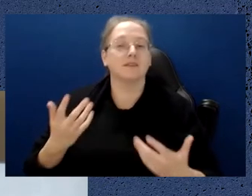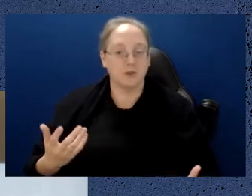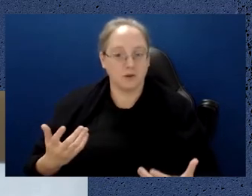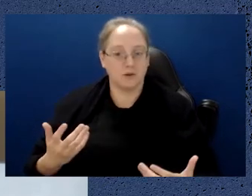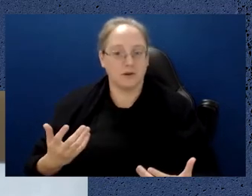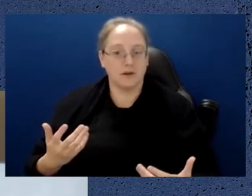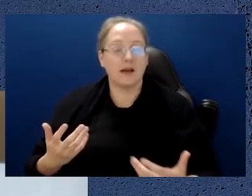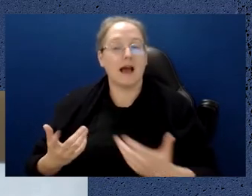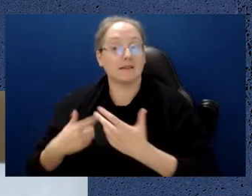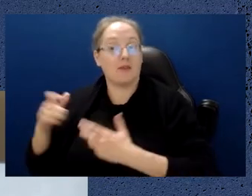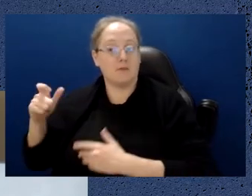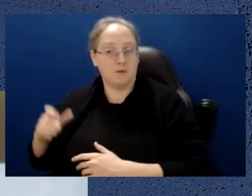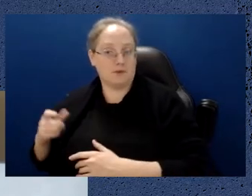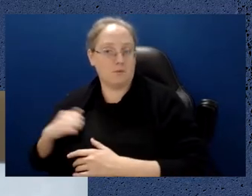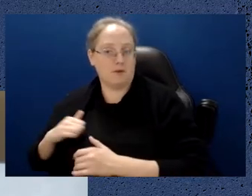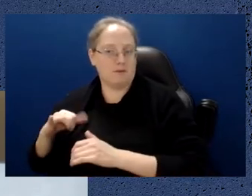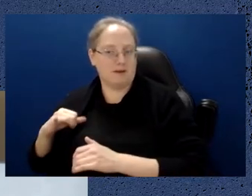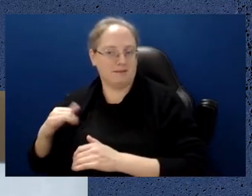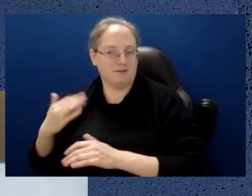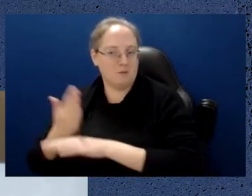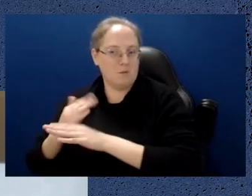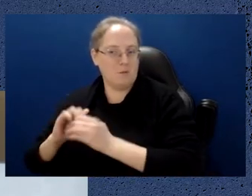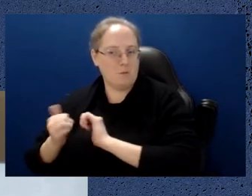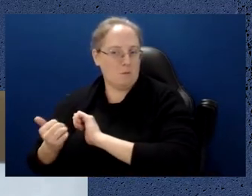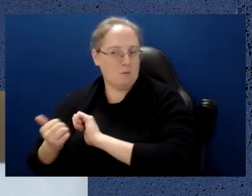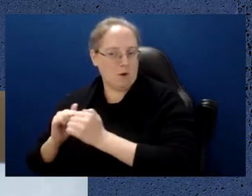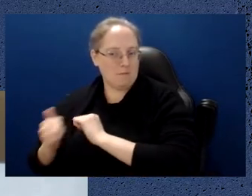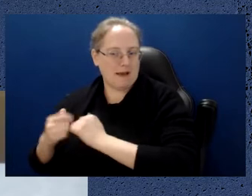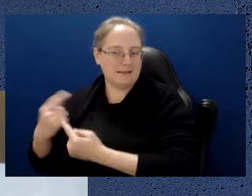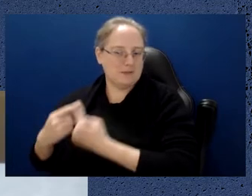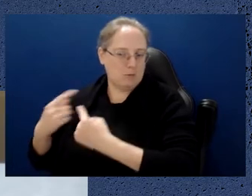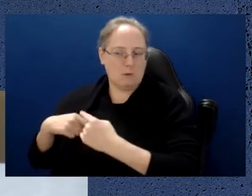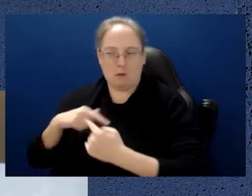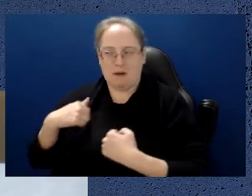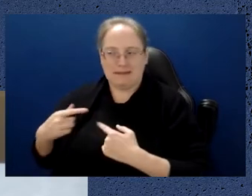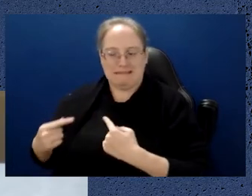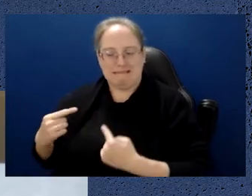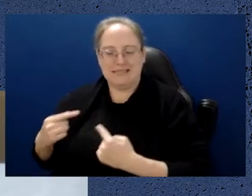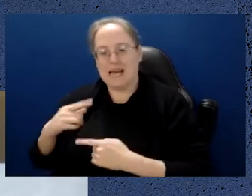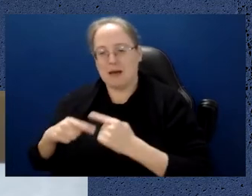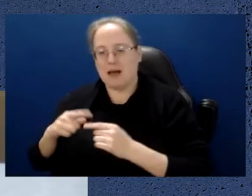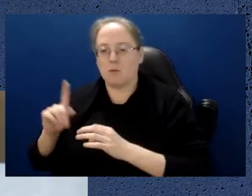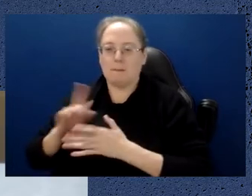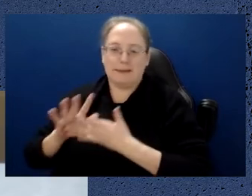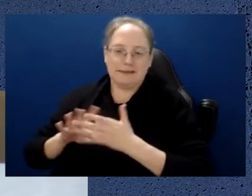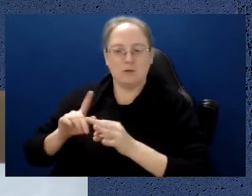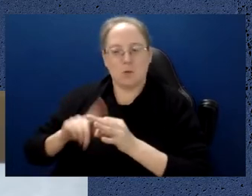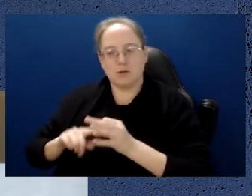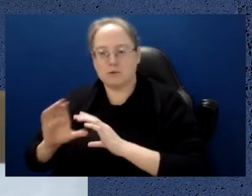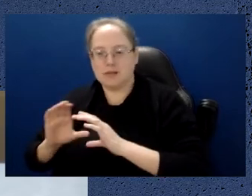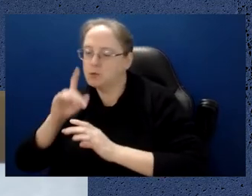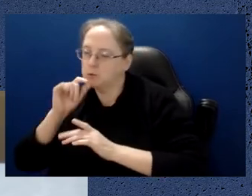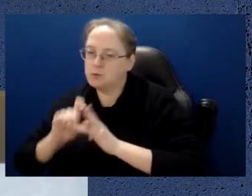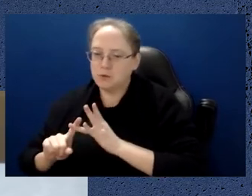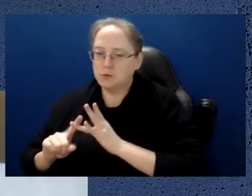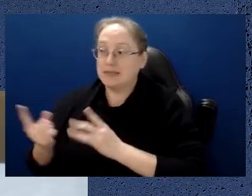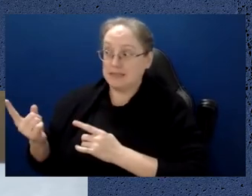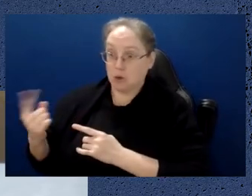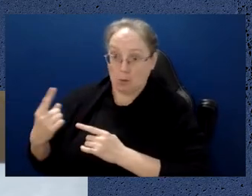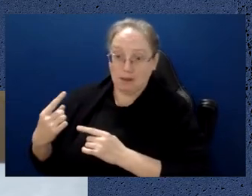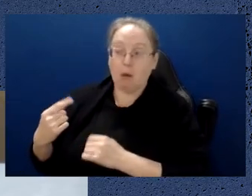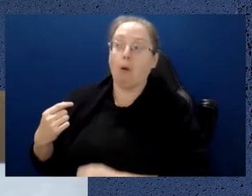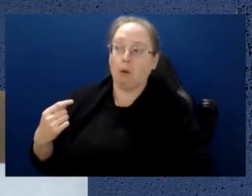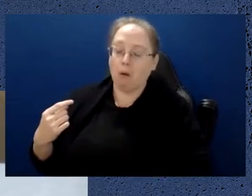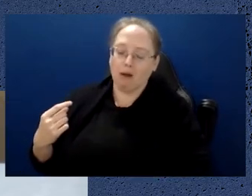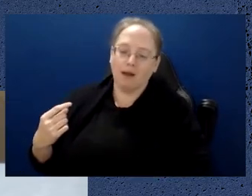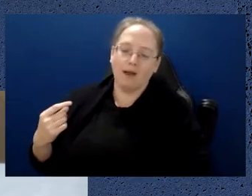that that's simply not going to work. One other way to do it, as one of my colleagues pointed out many years ago when we were having a robust conversation around what quantum